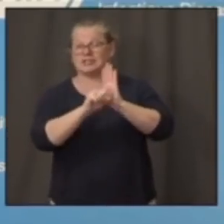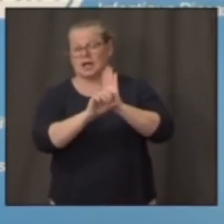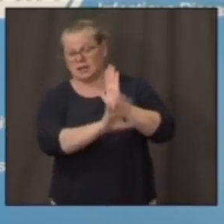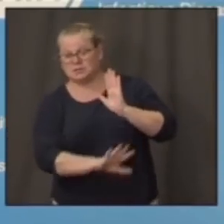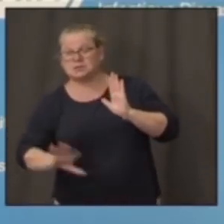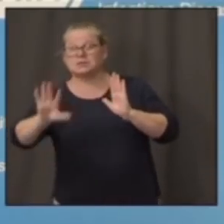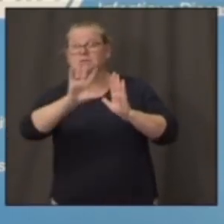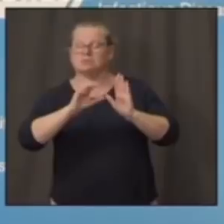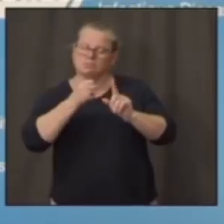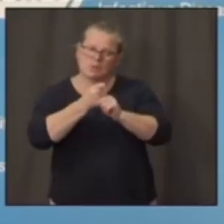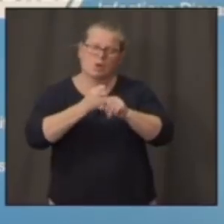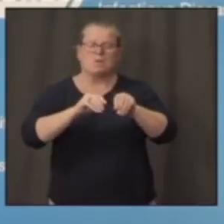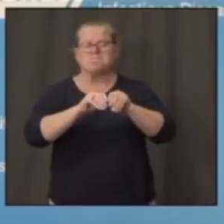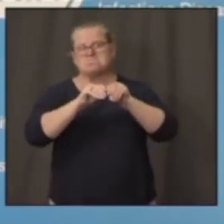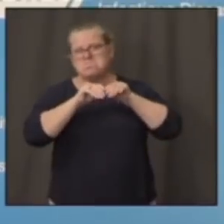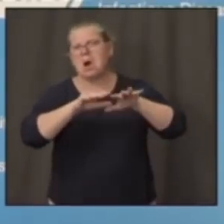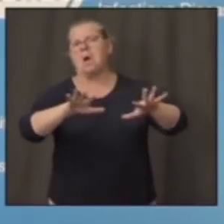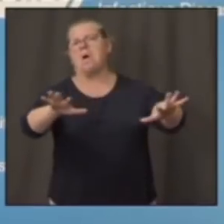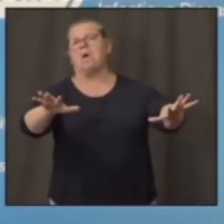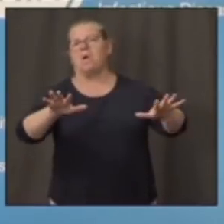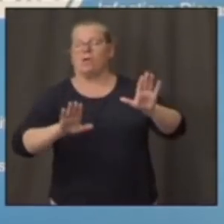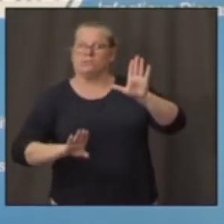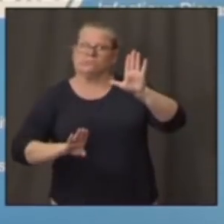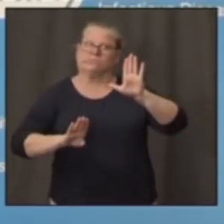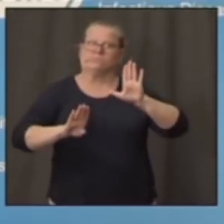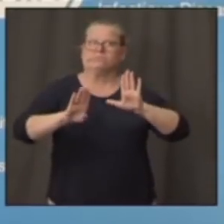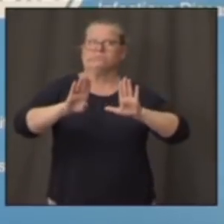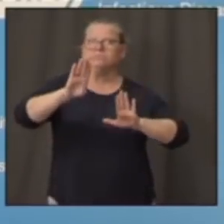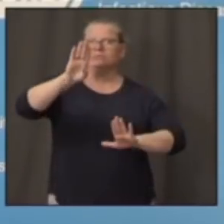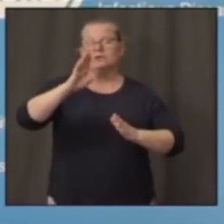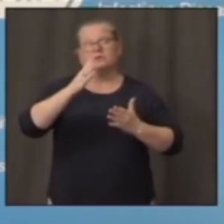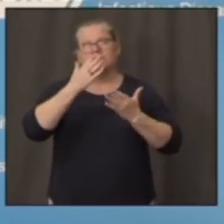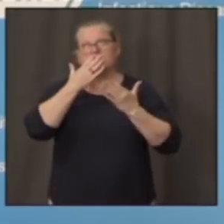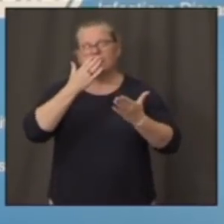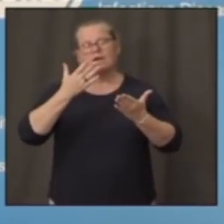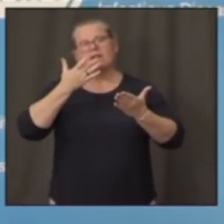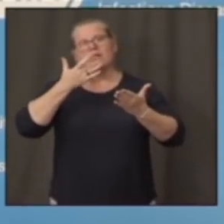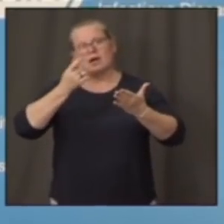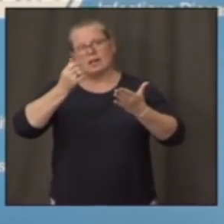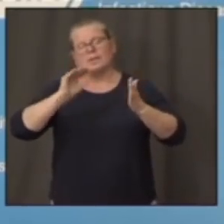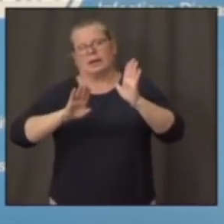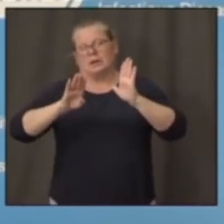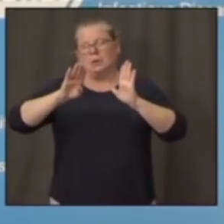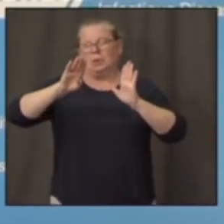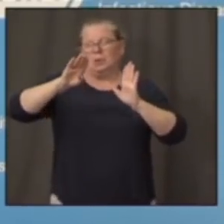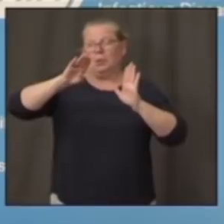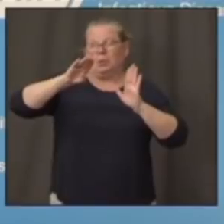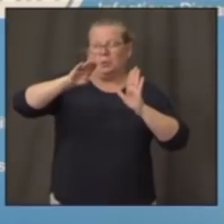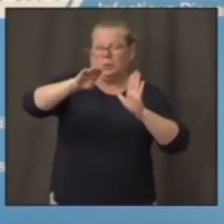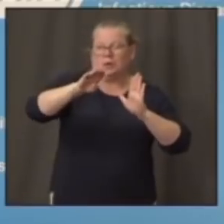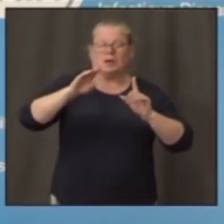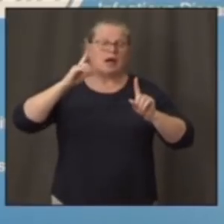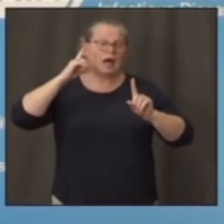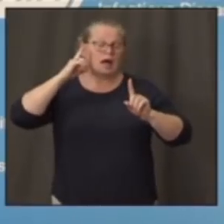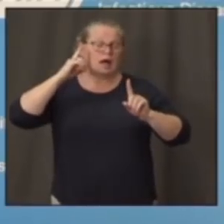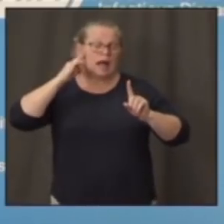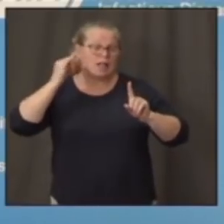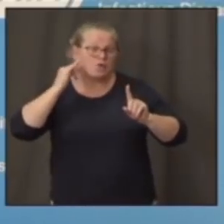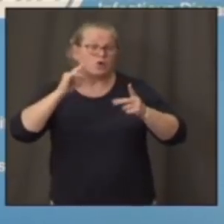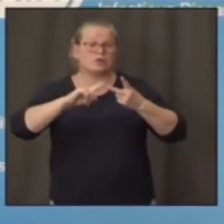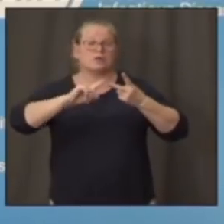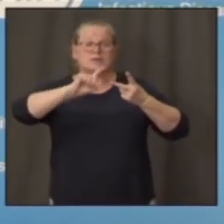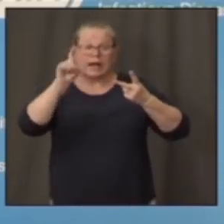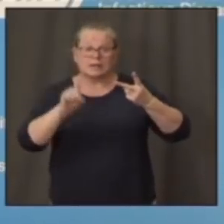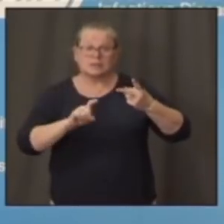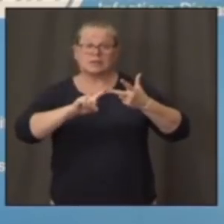thankfully are now starting to plateau off. California, Florida, Texas, Arizona. There are other states that are